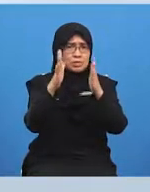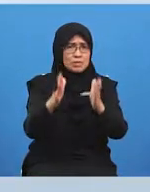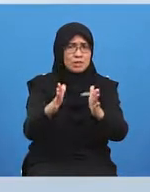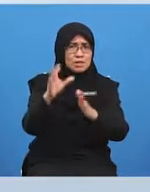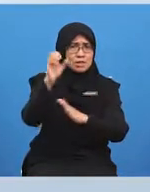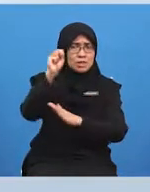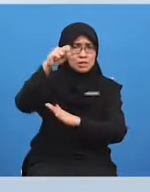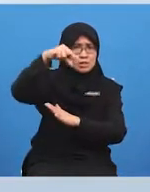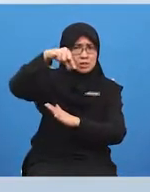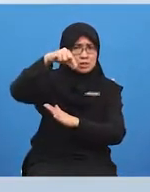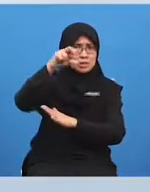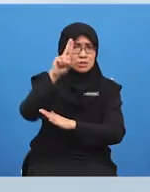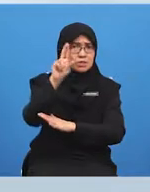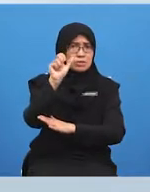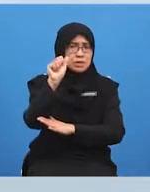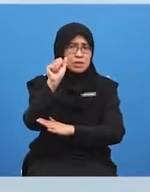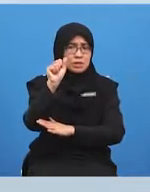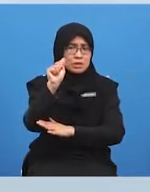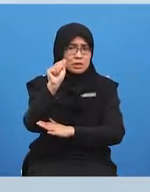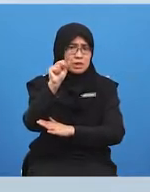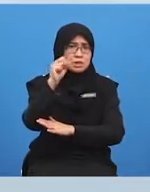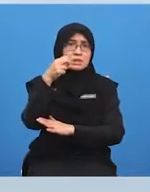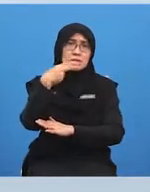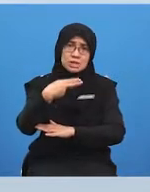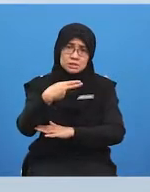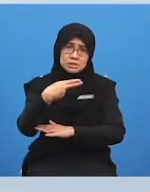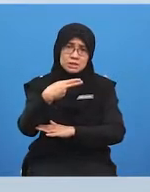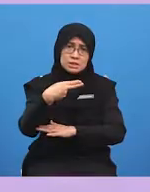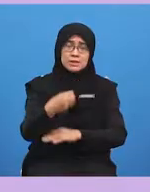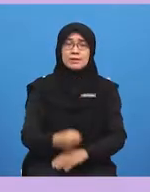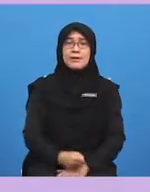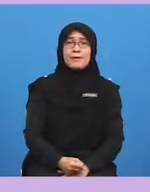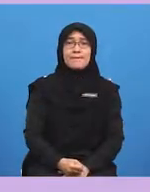getting closer already here are more clues